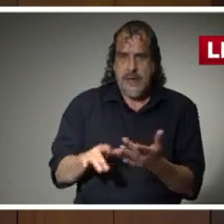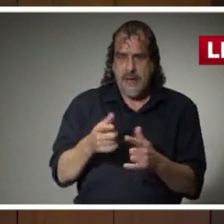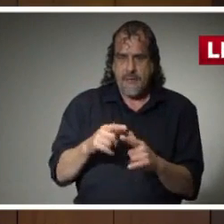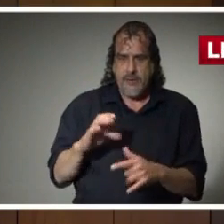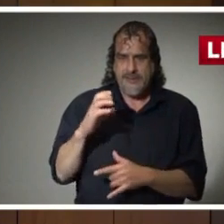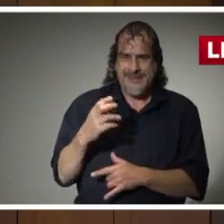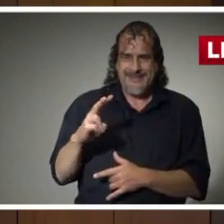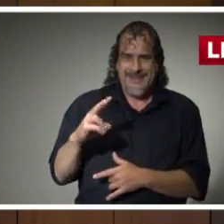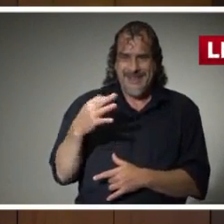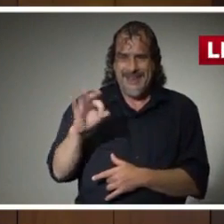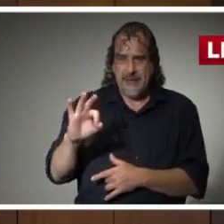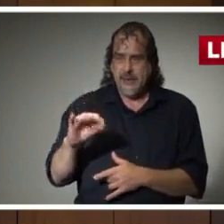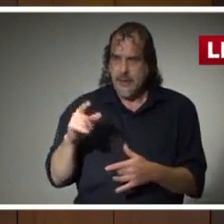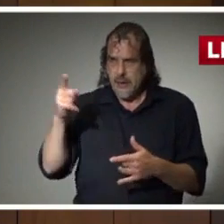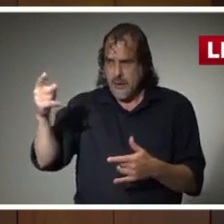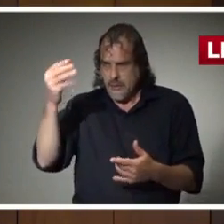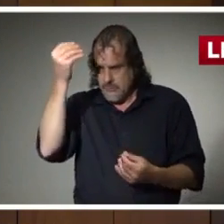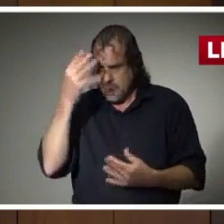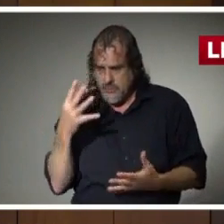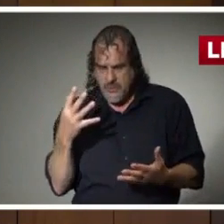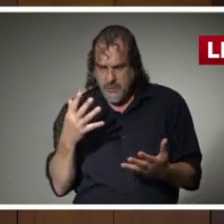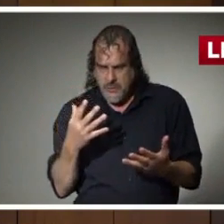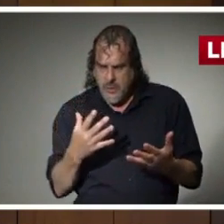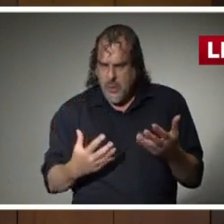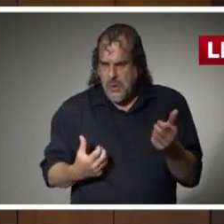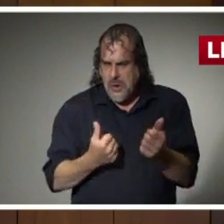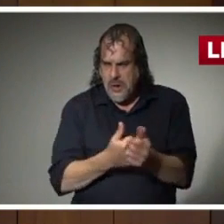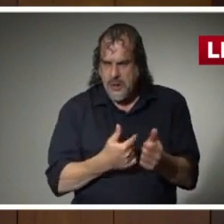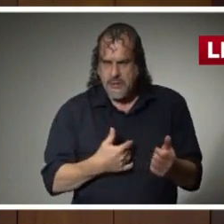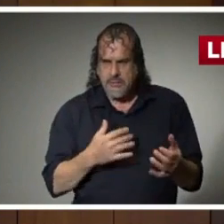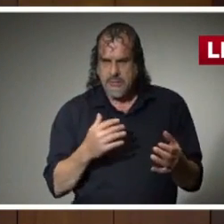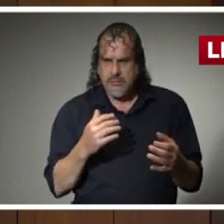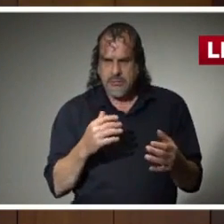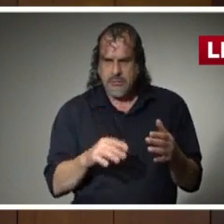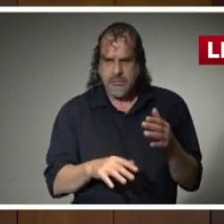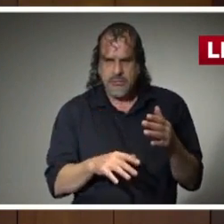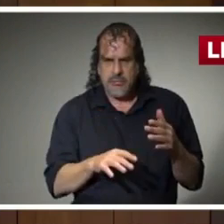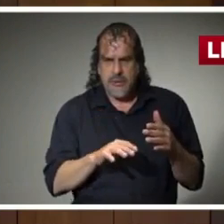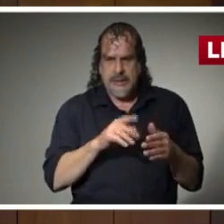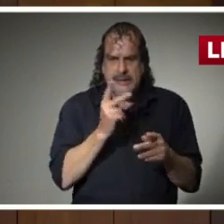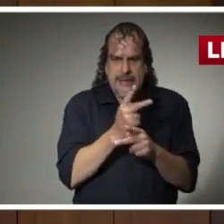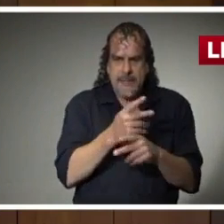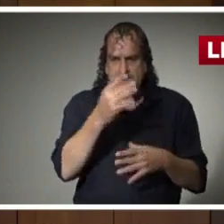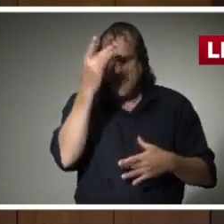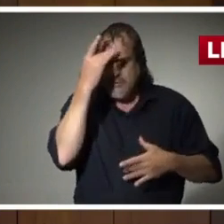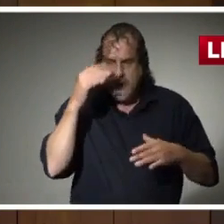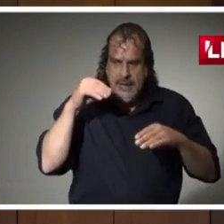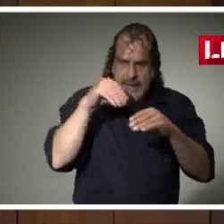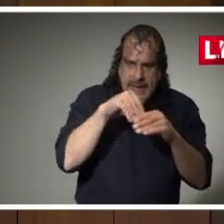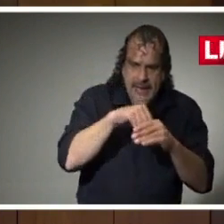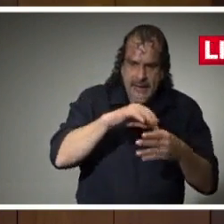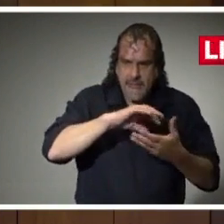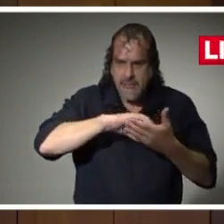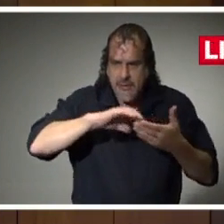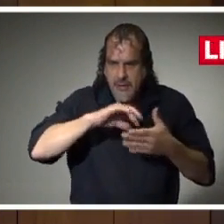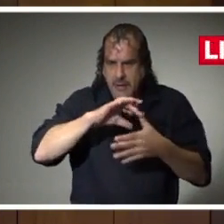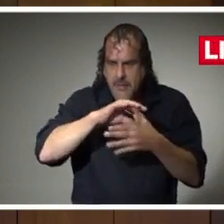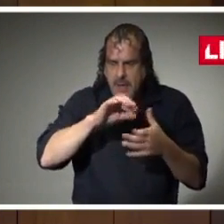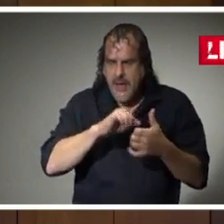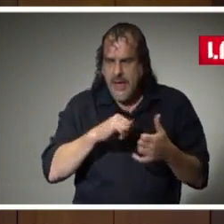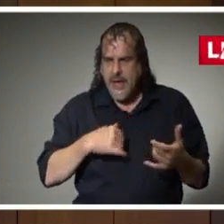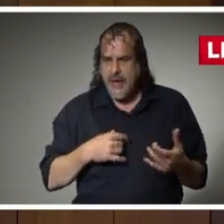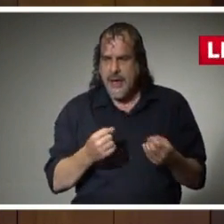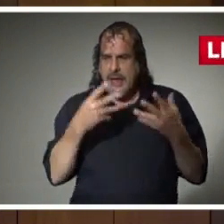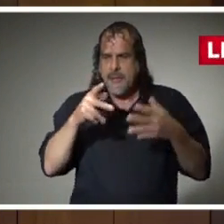Can you elaborate what updates can you give on on fighting out the virus at these plants and how much PPE are we talking about from Commissioner